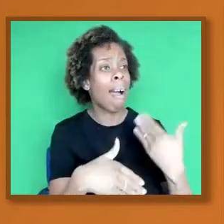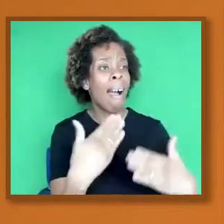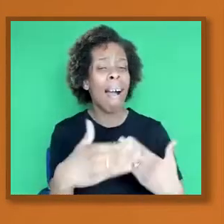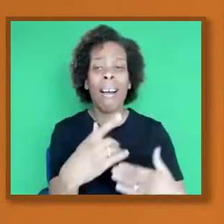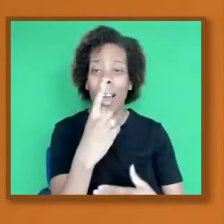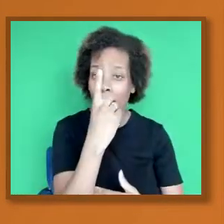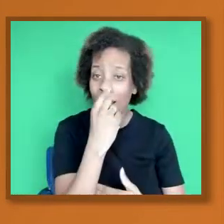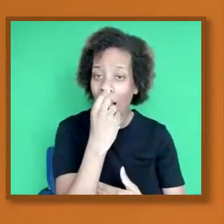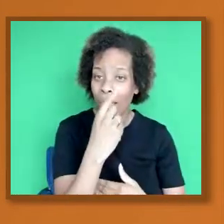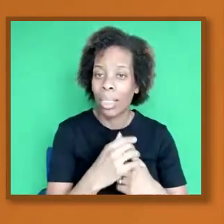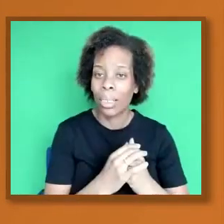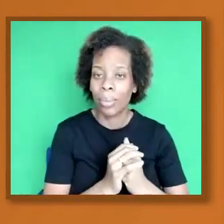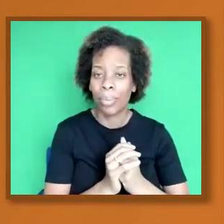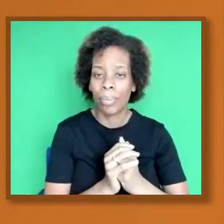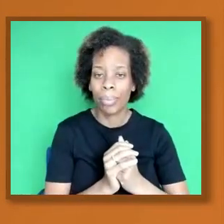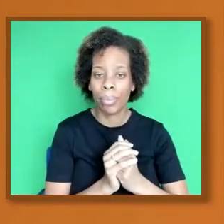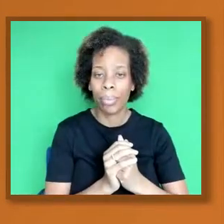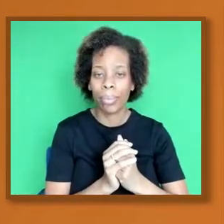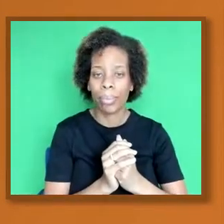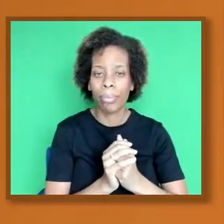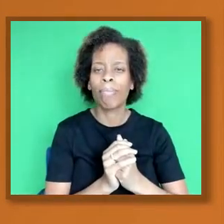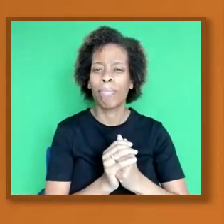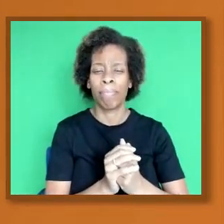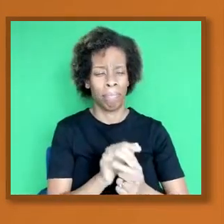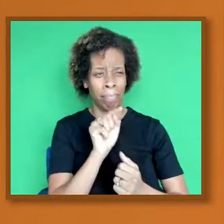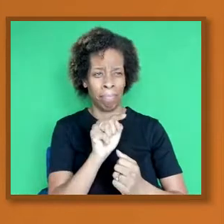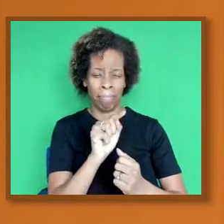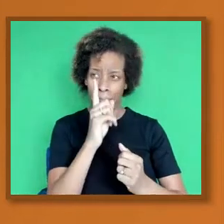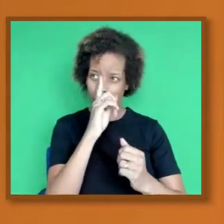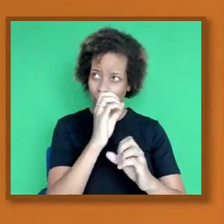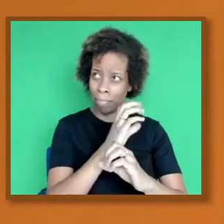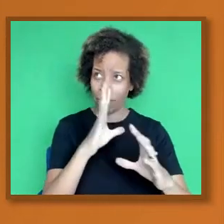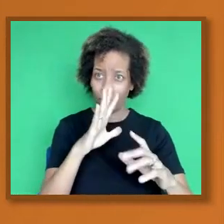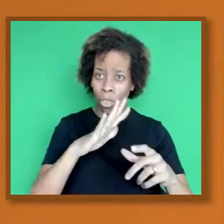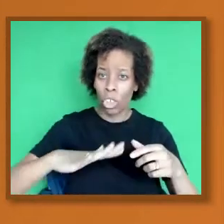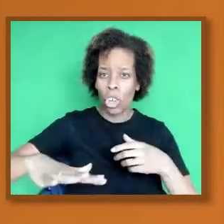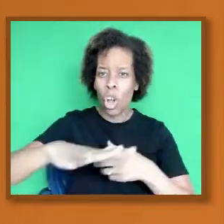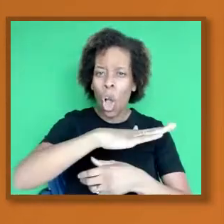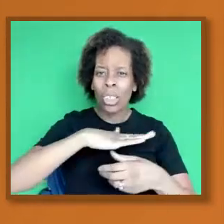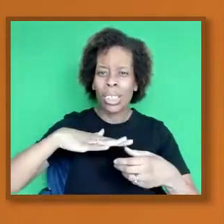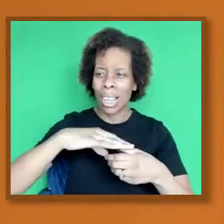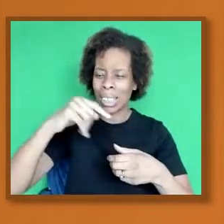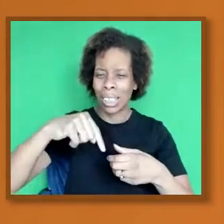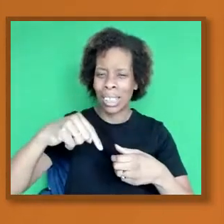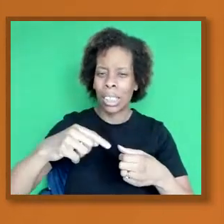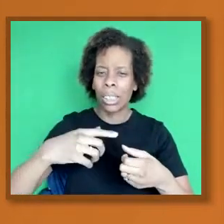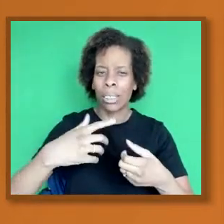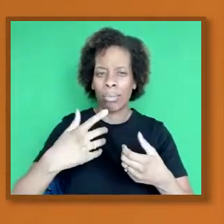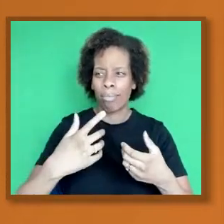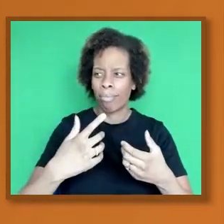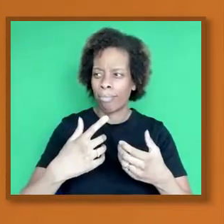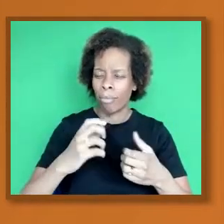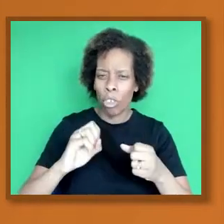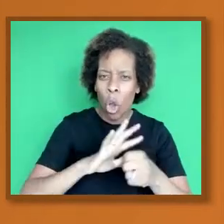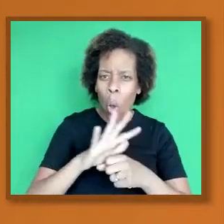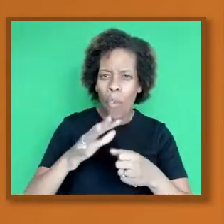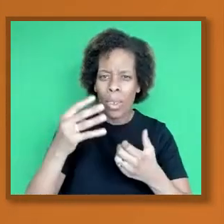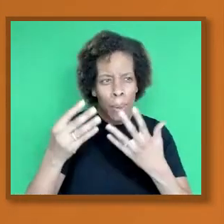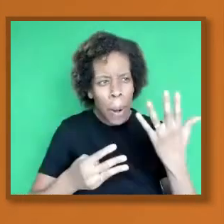we begin to ask questions about the nature of COVID-19 and then what is our